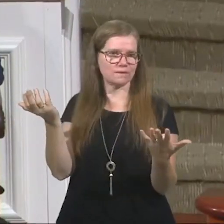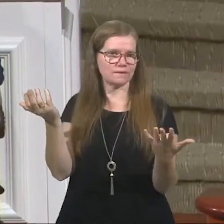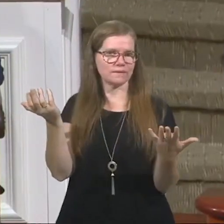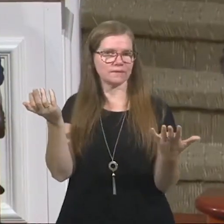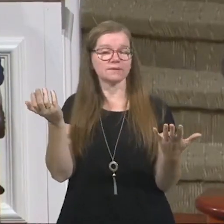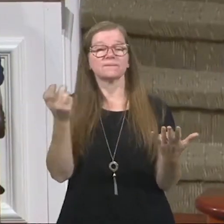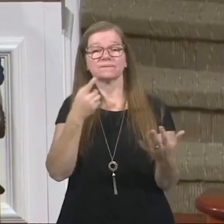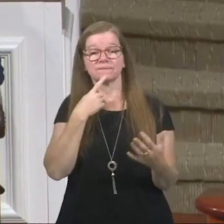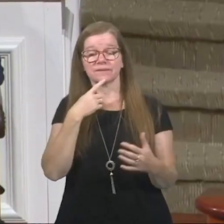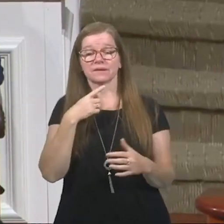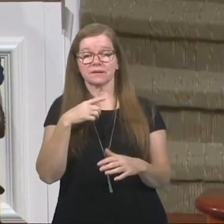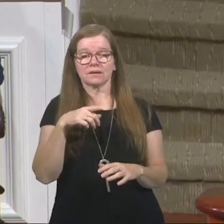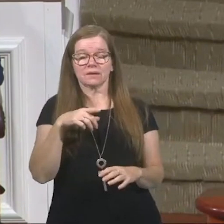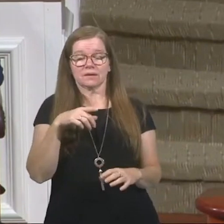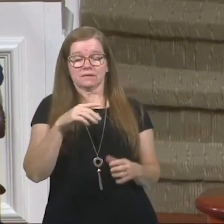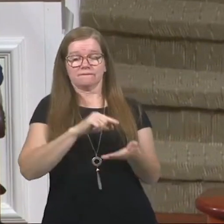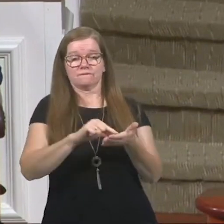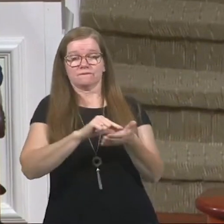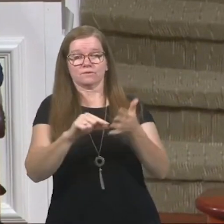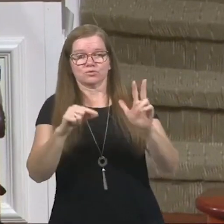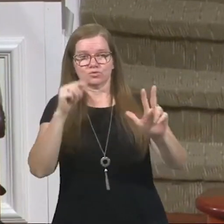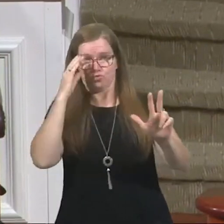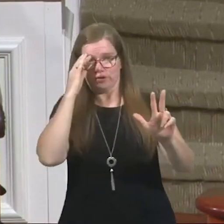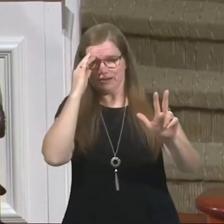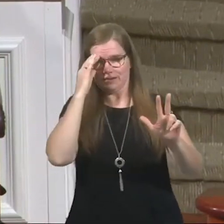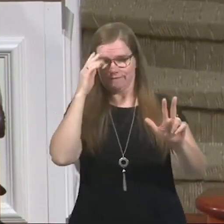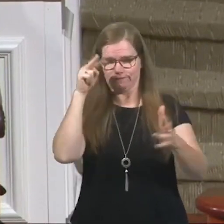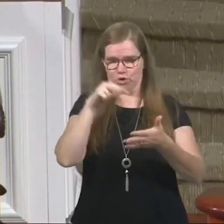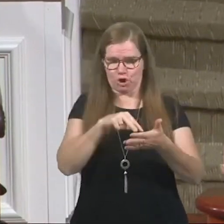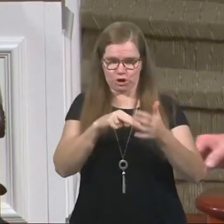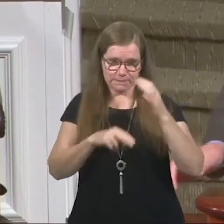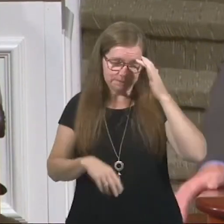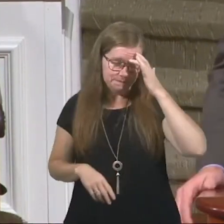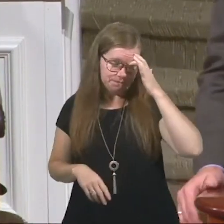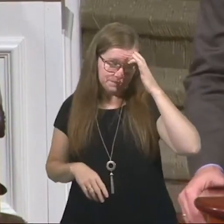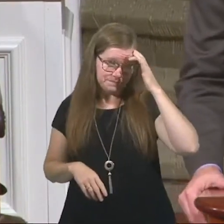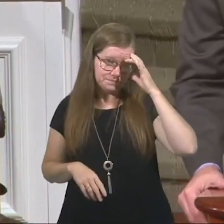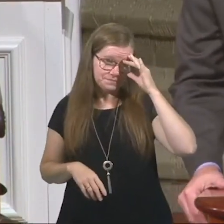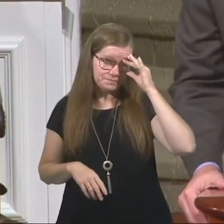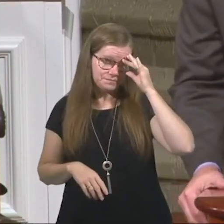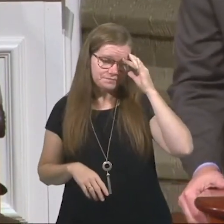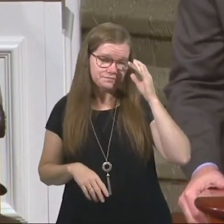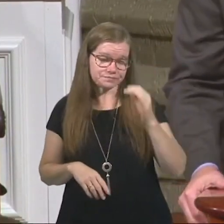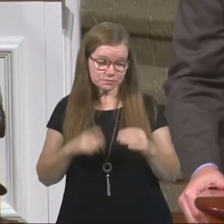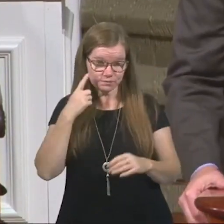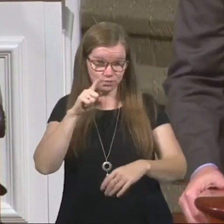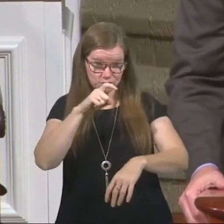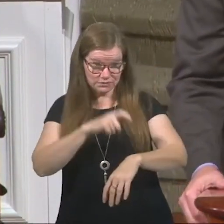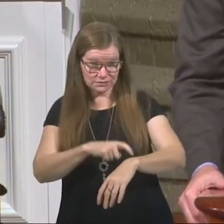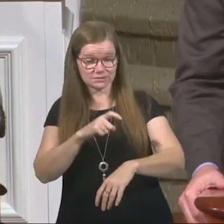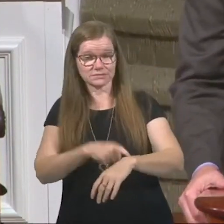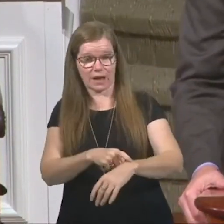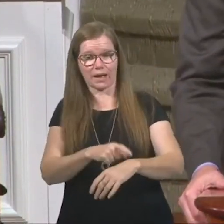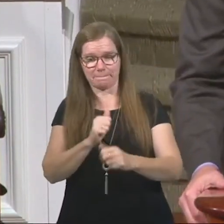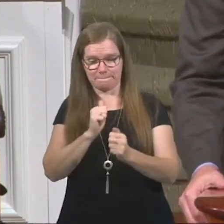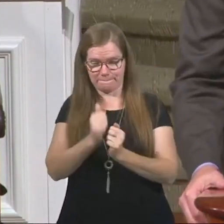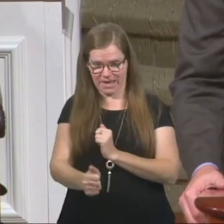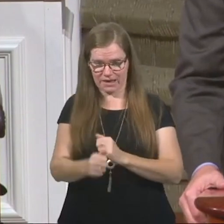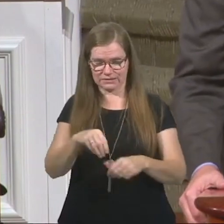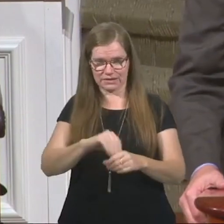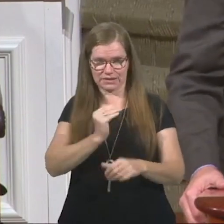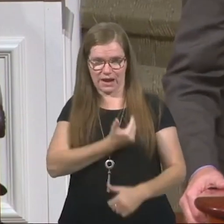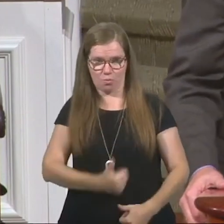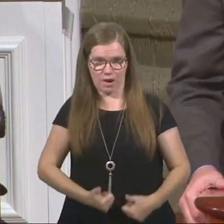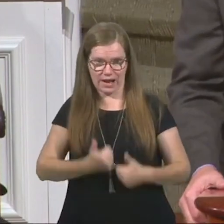that guy is going to do the will of God. Look at verse number three, if you would, please. For the time passed in our life may suffice us to have wrought